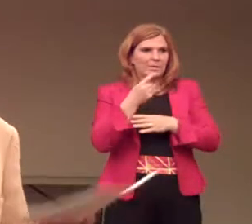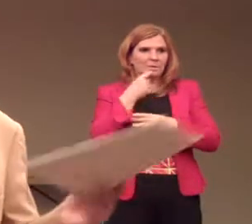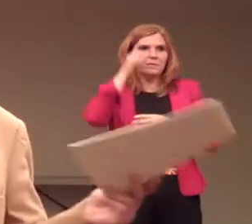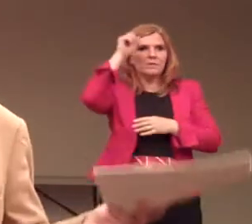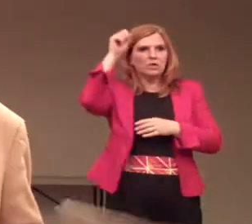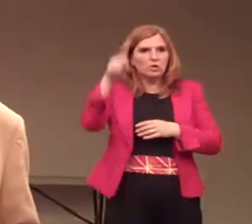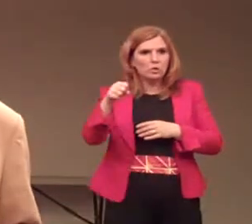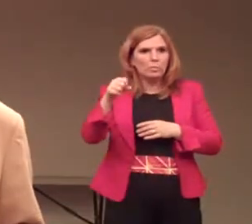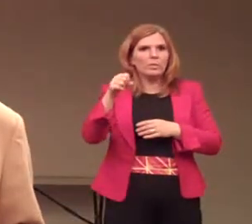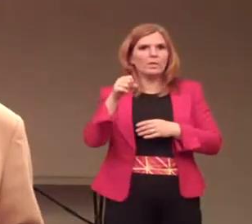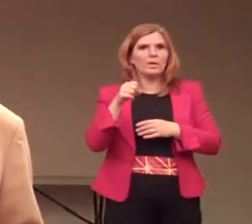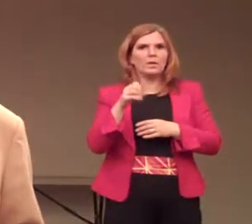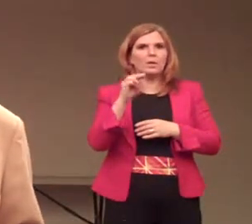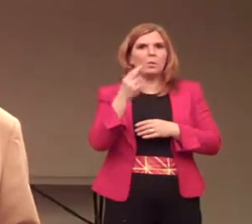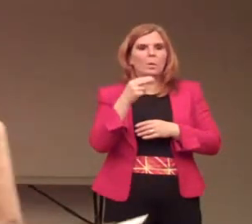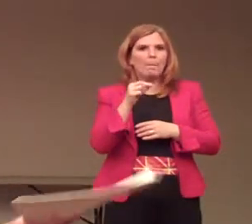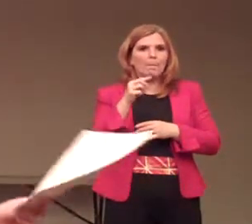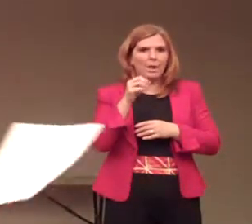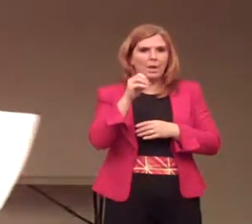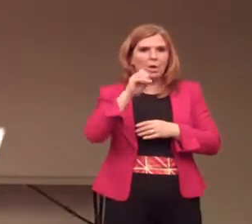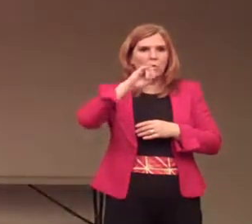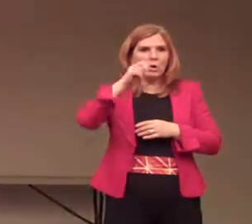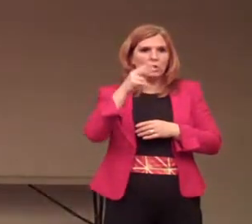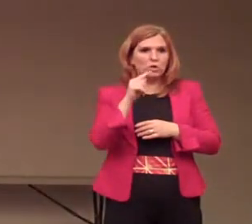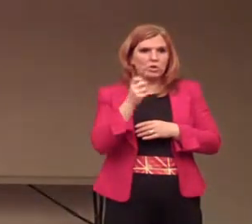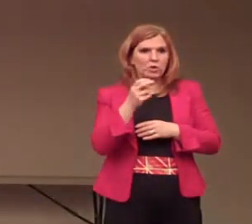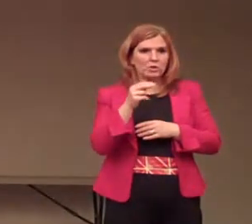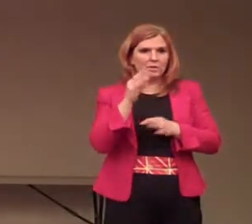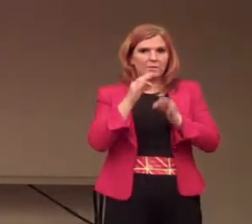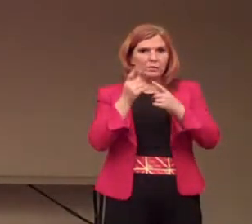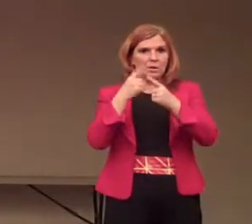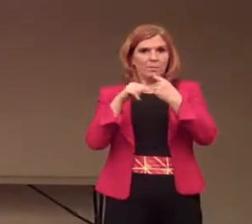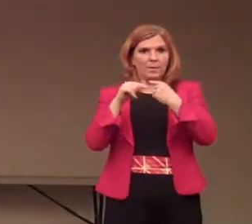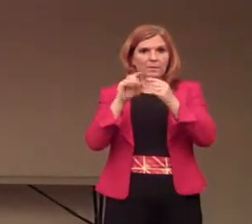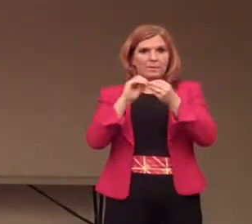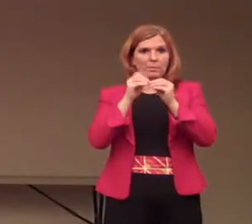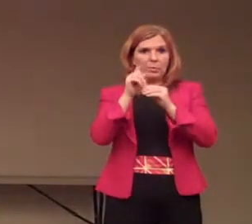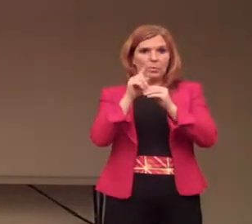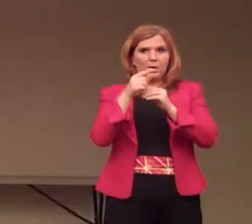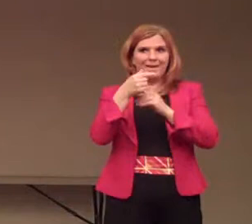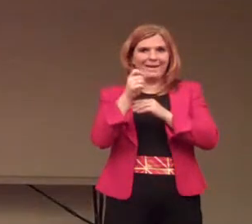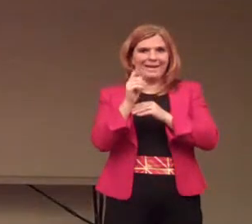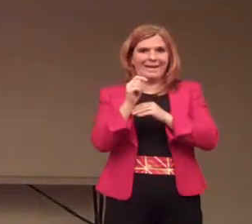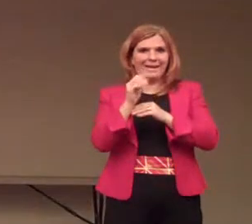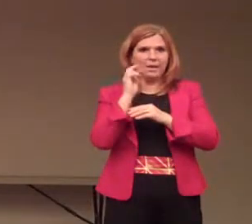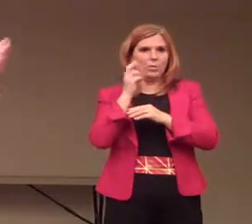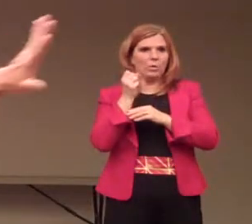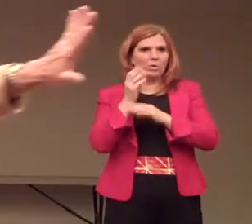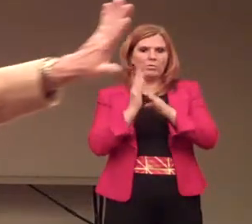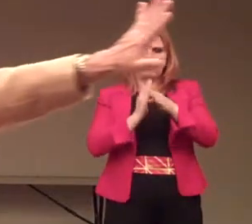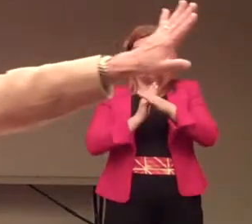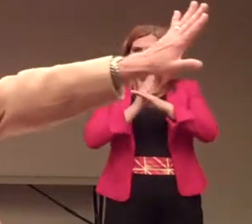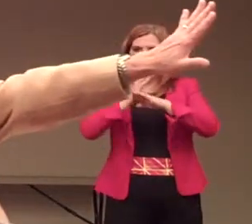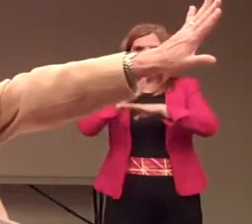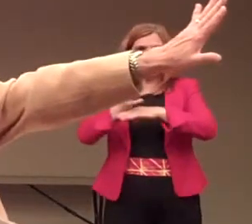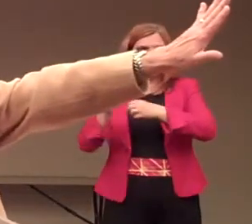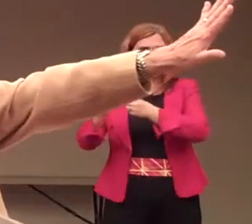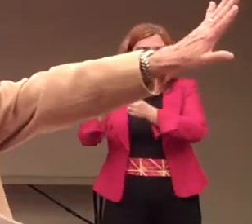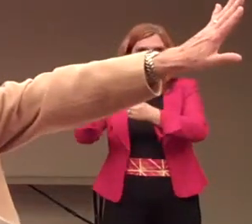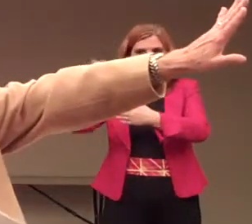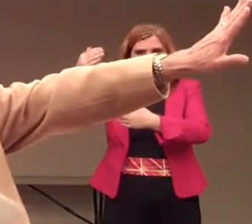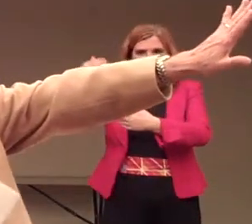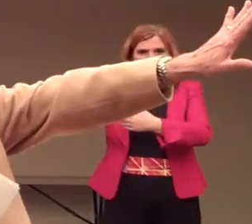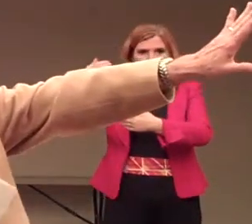Steubenville or Mingo Junction. If you came out of number one gate at Weirton, right across the street